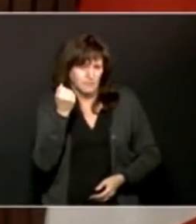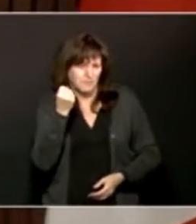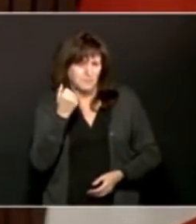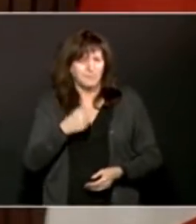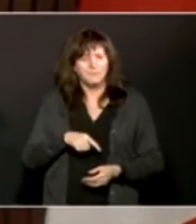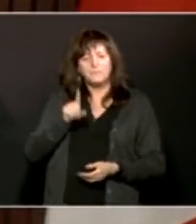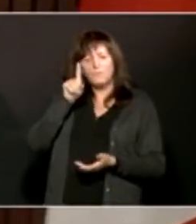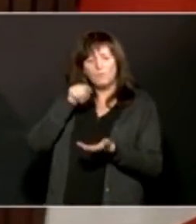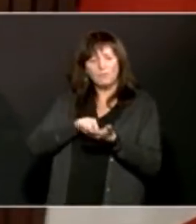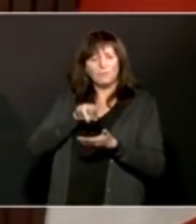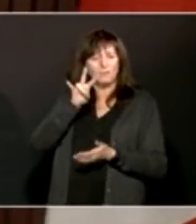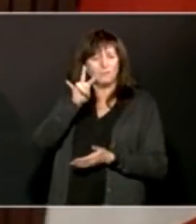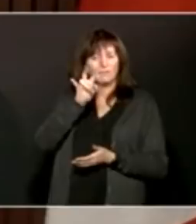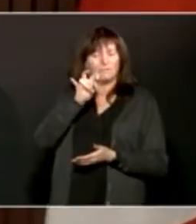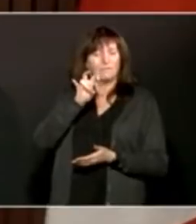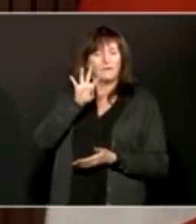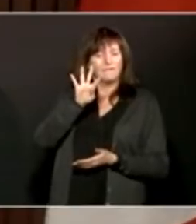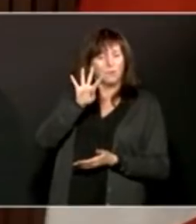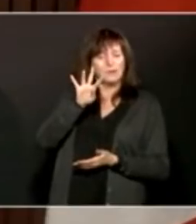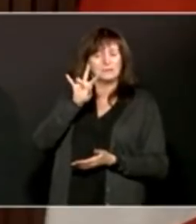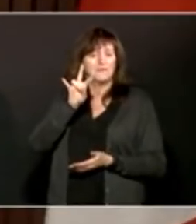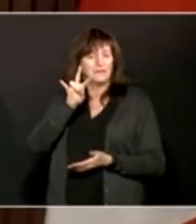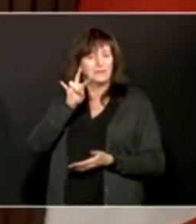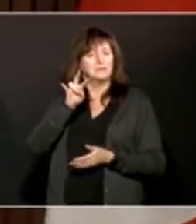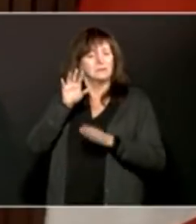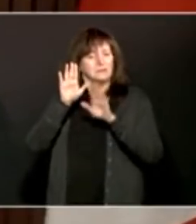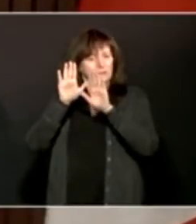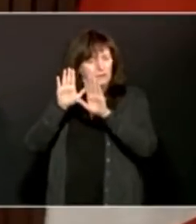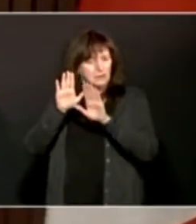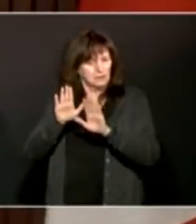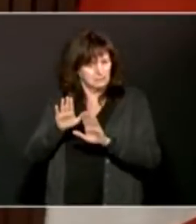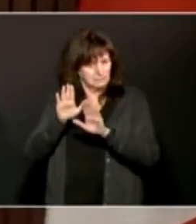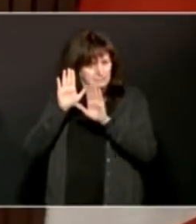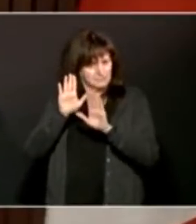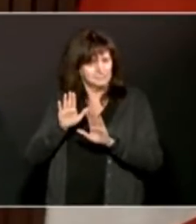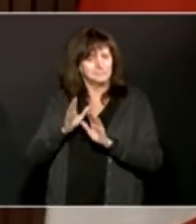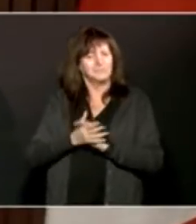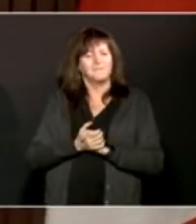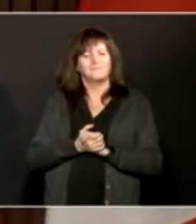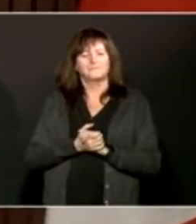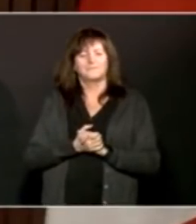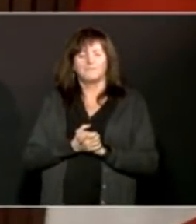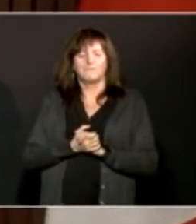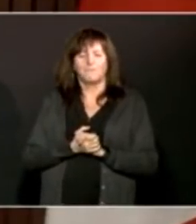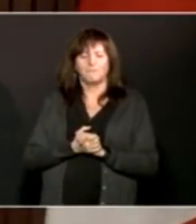Sunday, and 1,268 cases today.